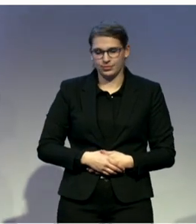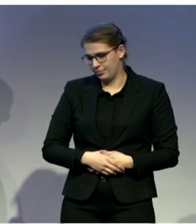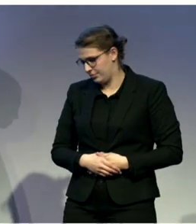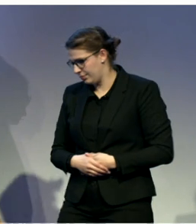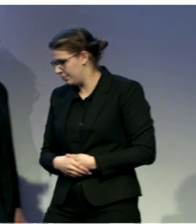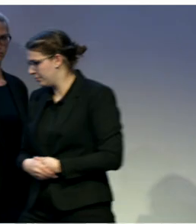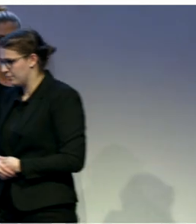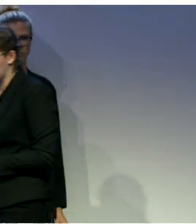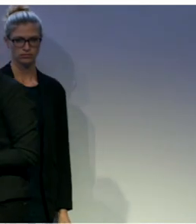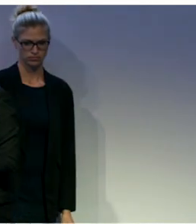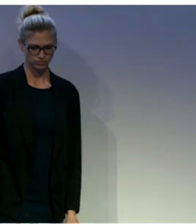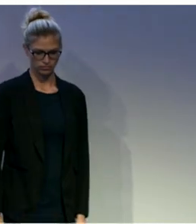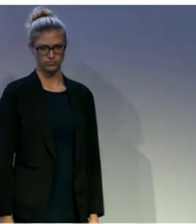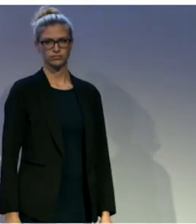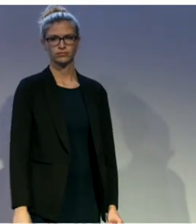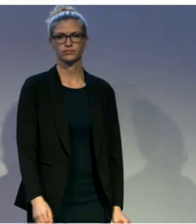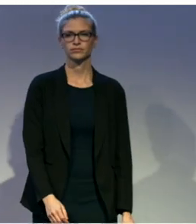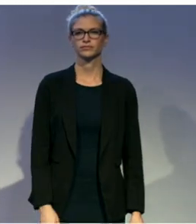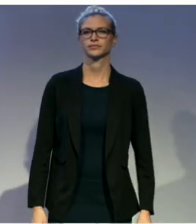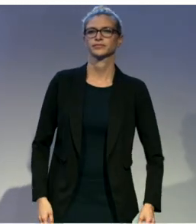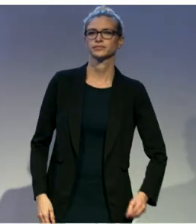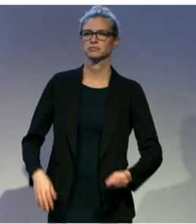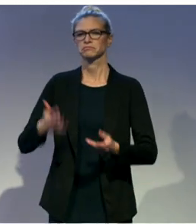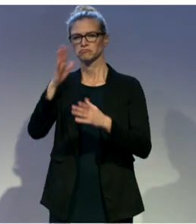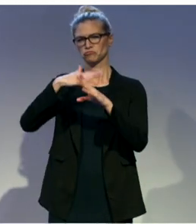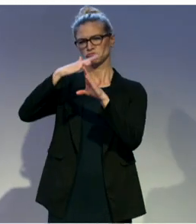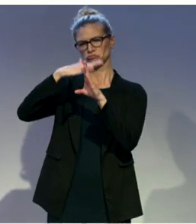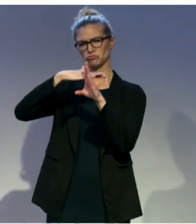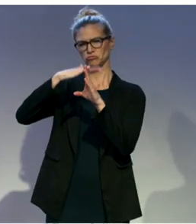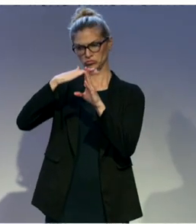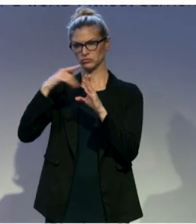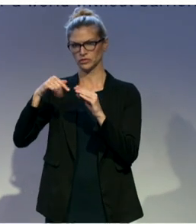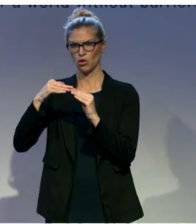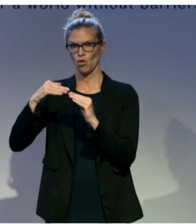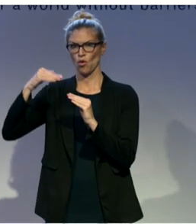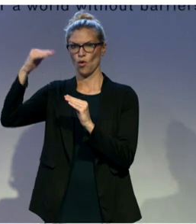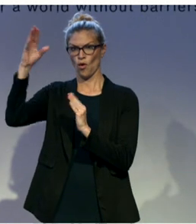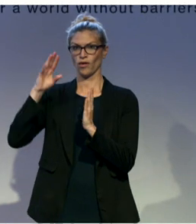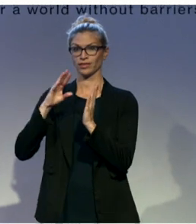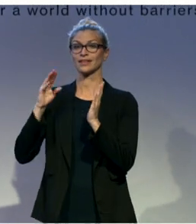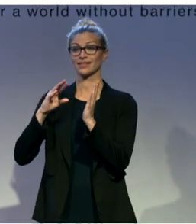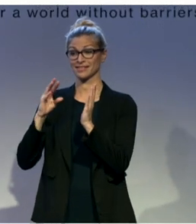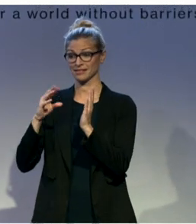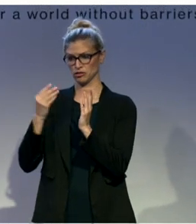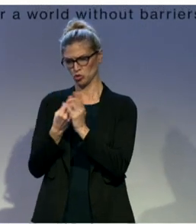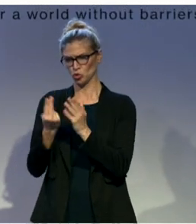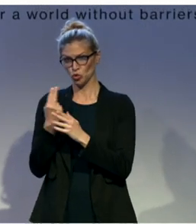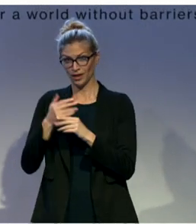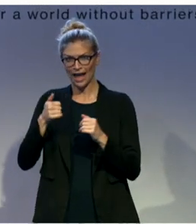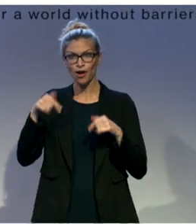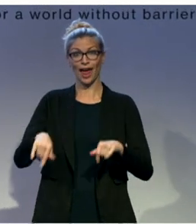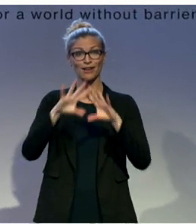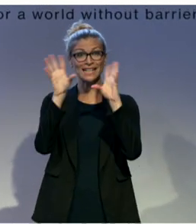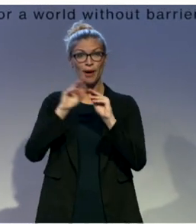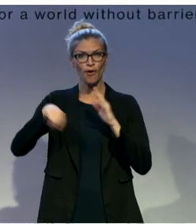zero project, that is now sitting at 15 per day. And all of this is without any marketing budget. This has been an effort between myself and my